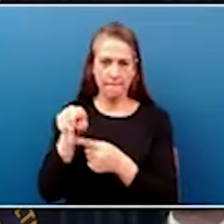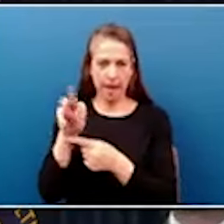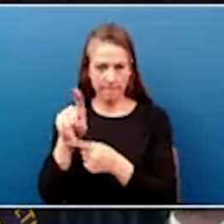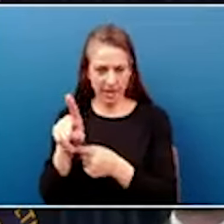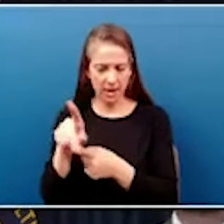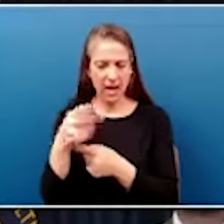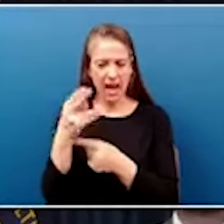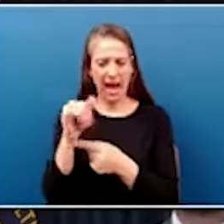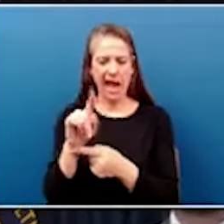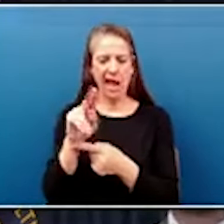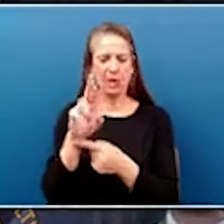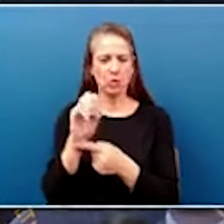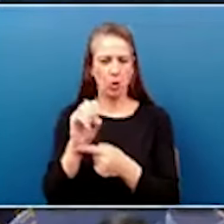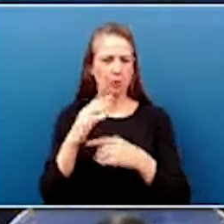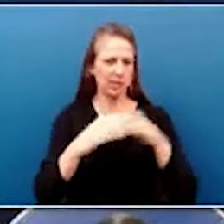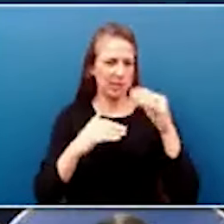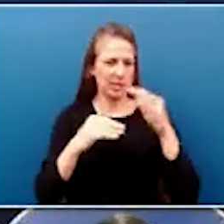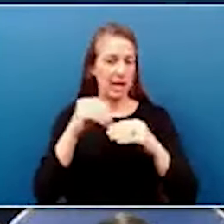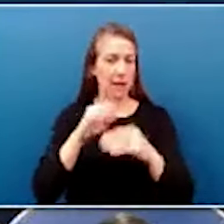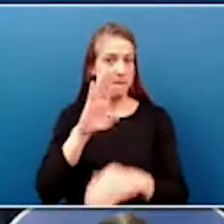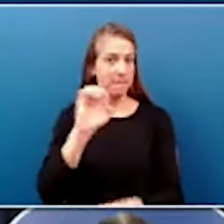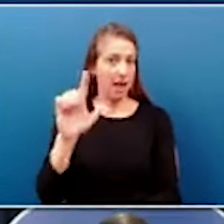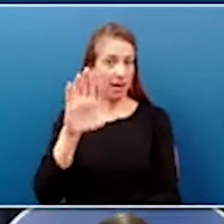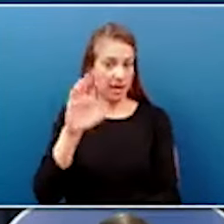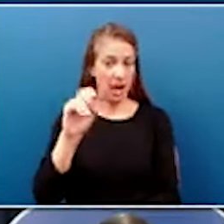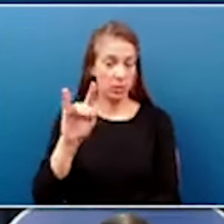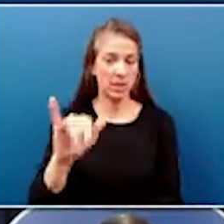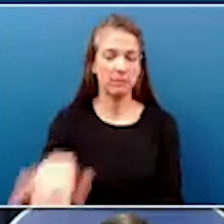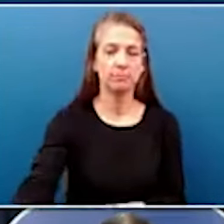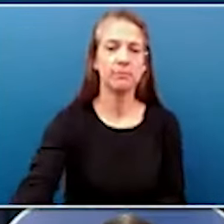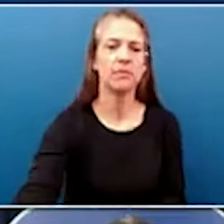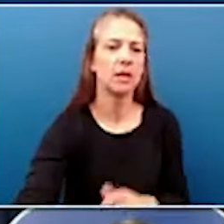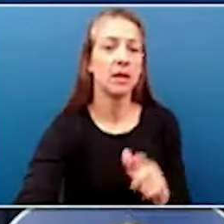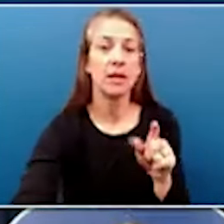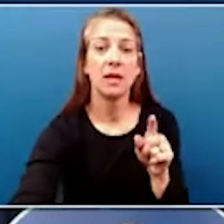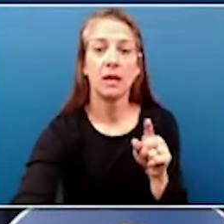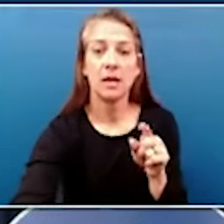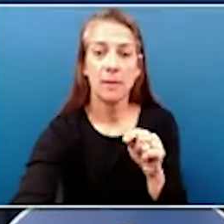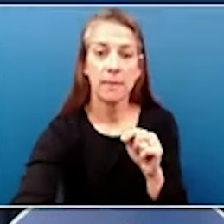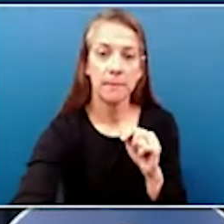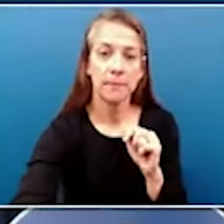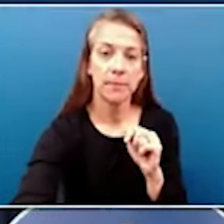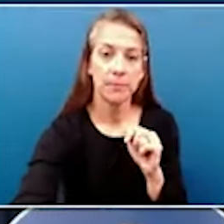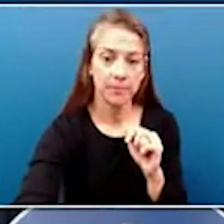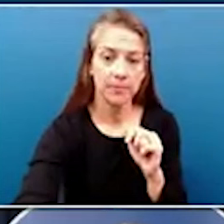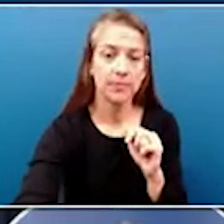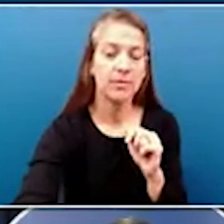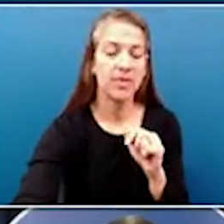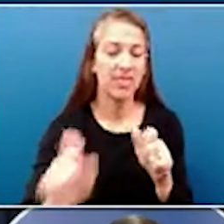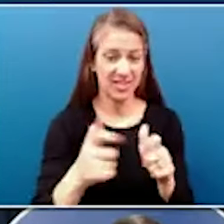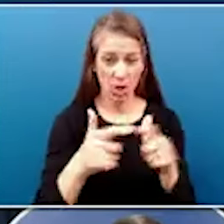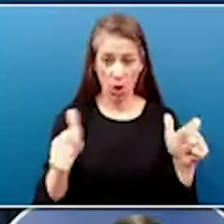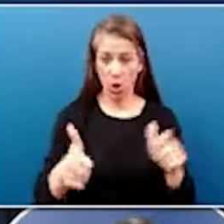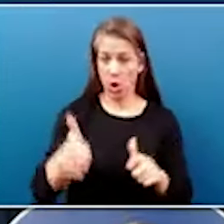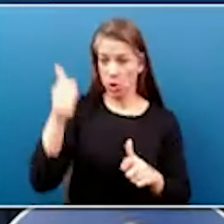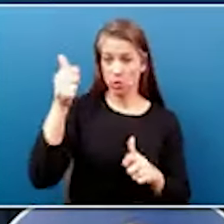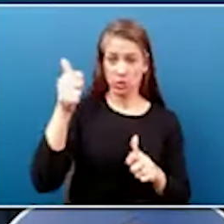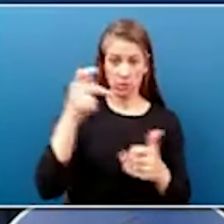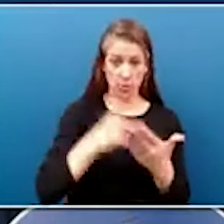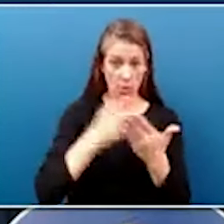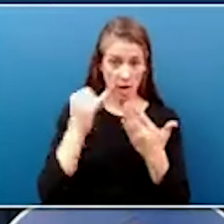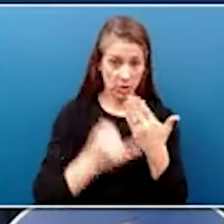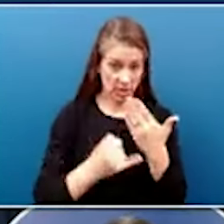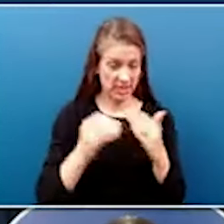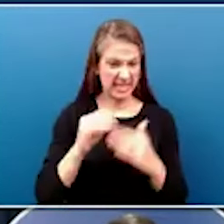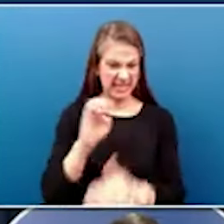We believe, again, this is the largest investment ever in eastern Kentucky. The project will create about 1,500 high